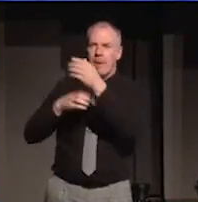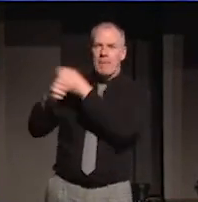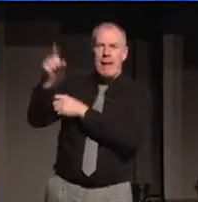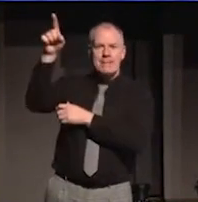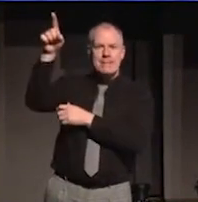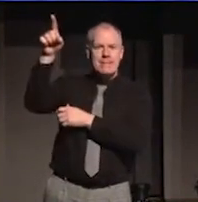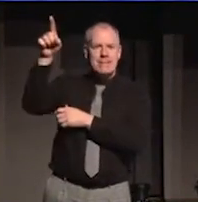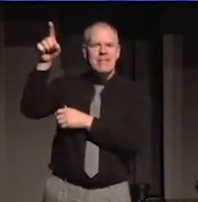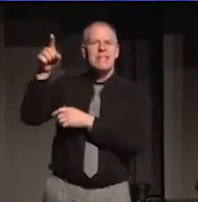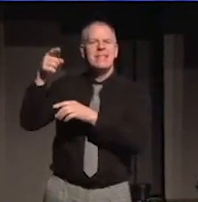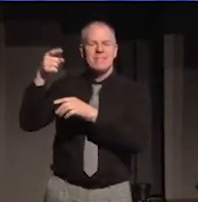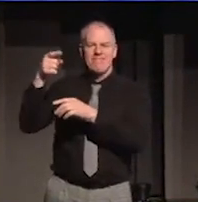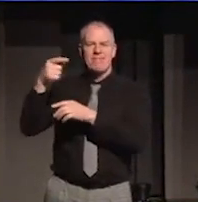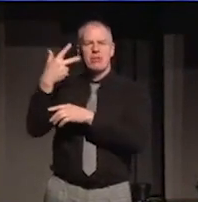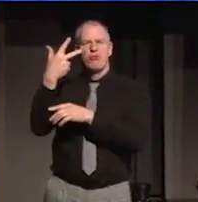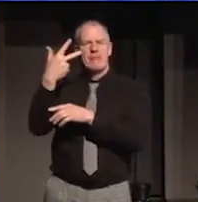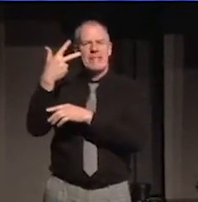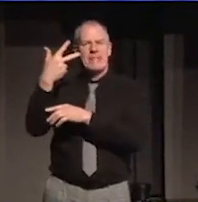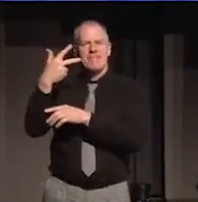on the top by a tricolor.